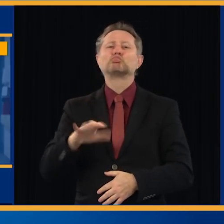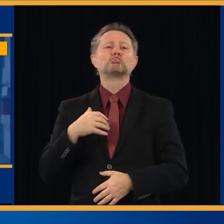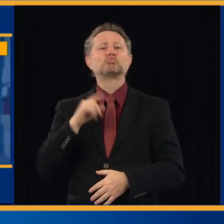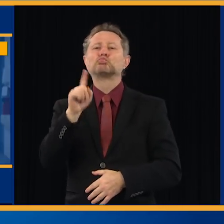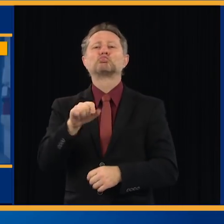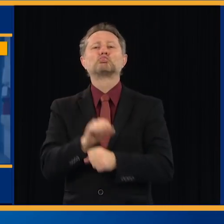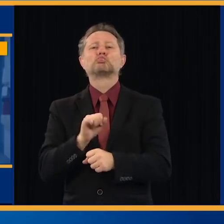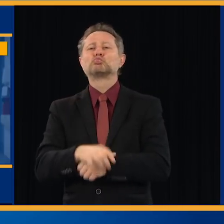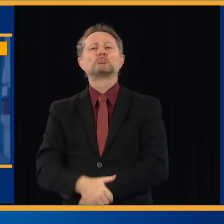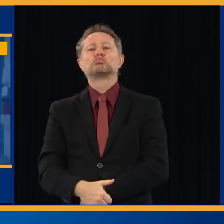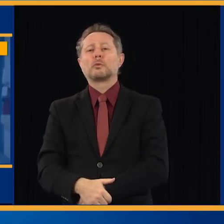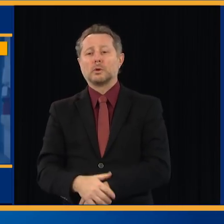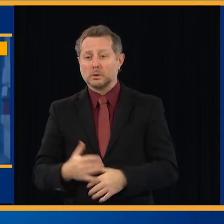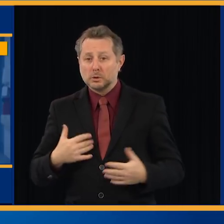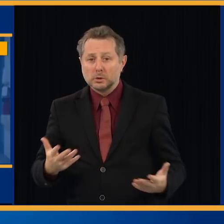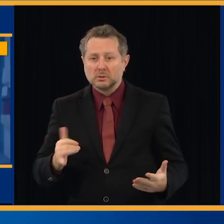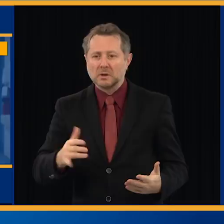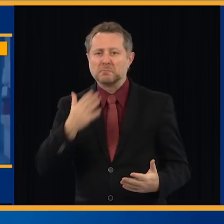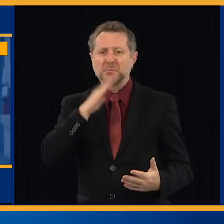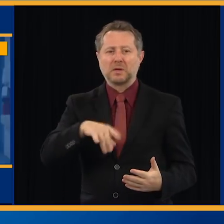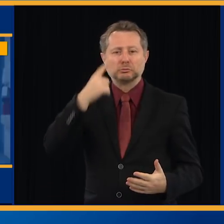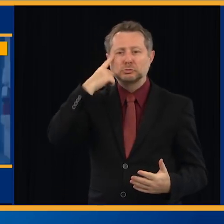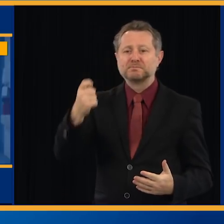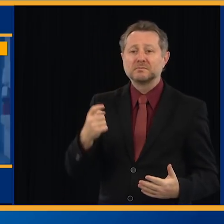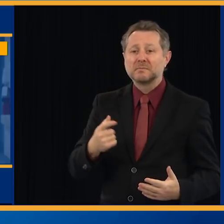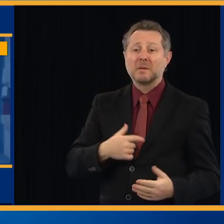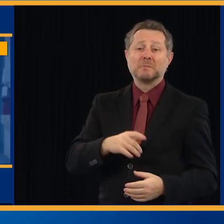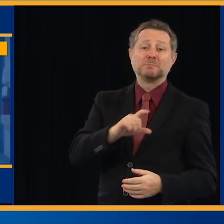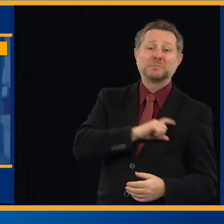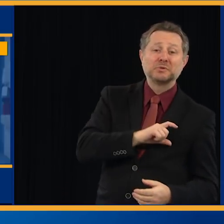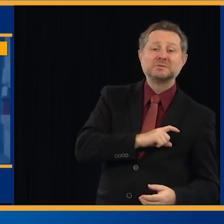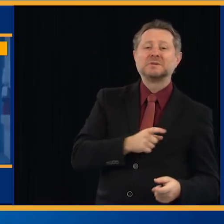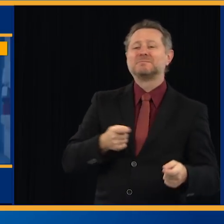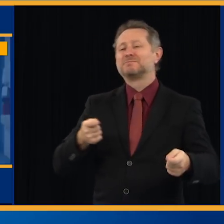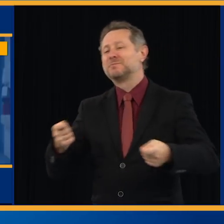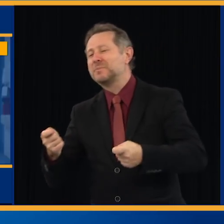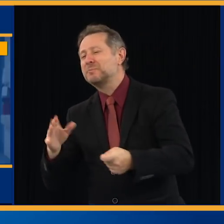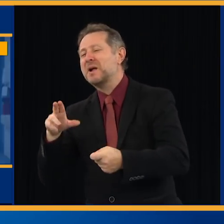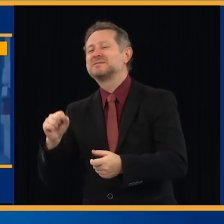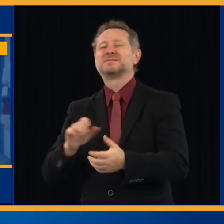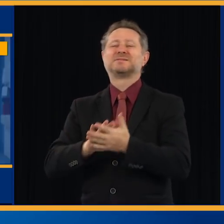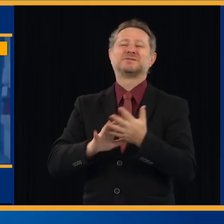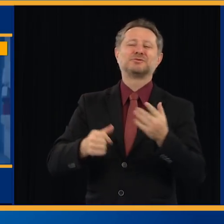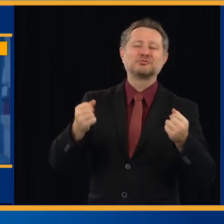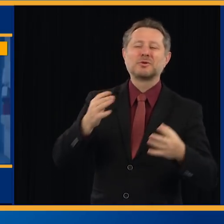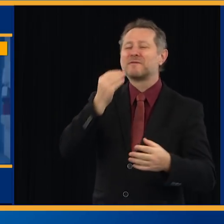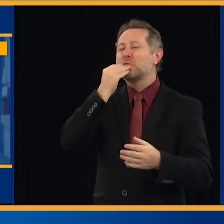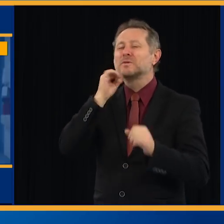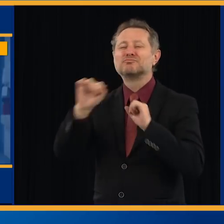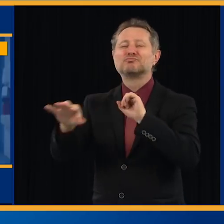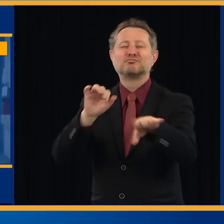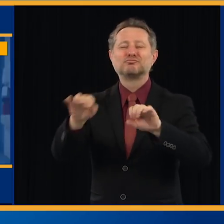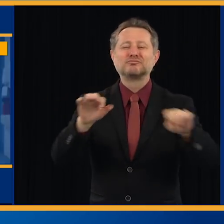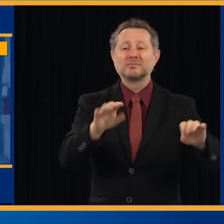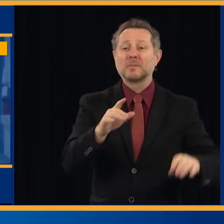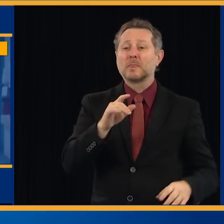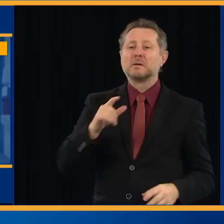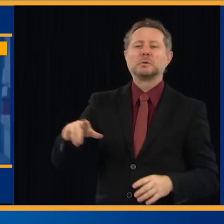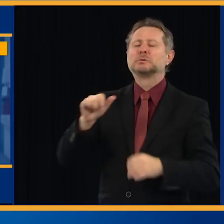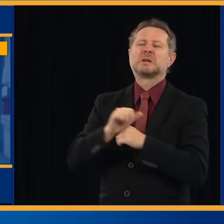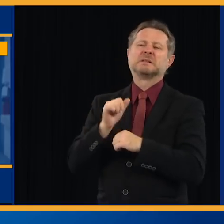operators, the police, the food delivery people say, it's too dangerous. I'm not going. I'm staying home, too.